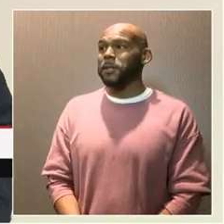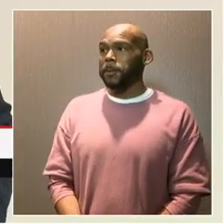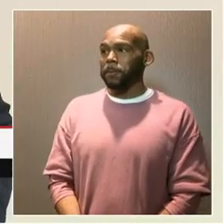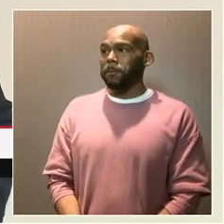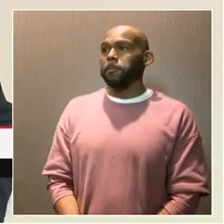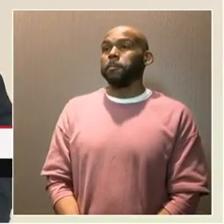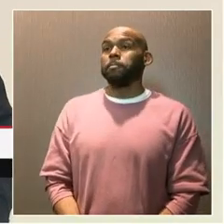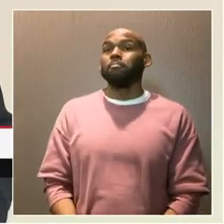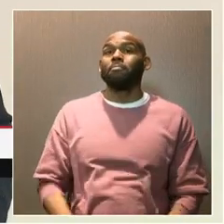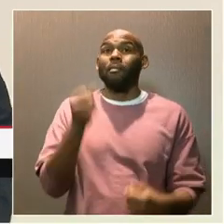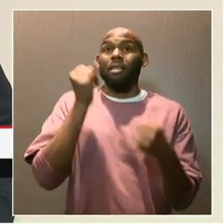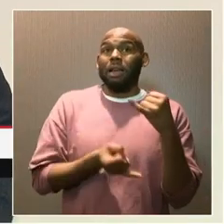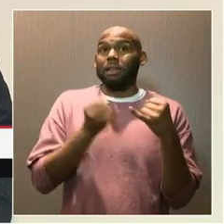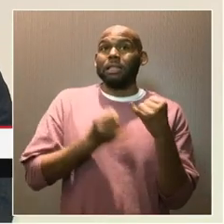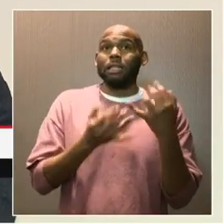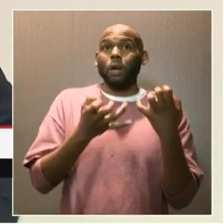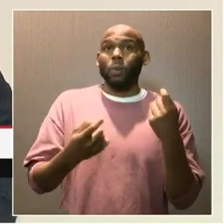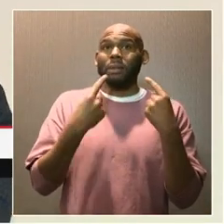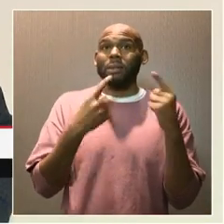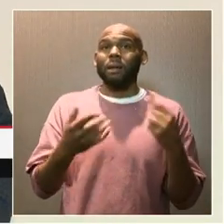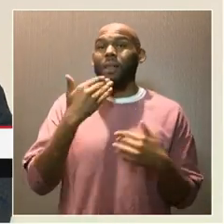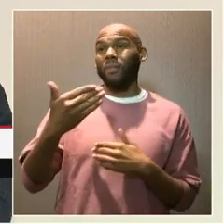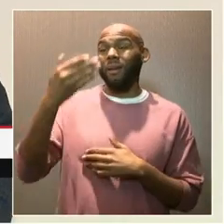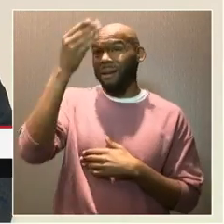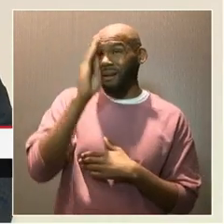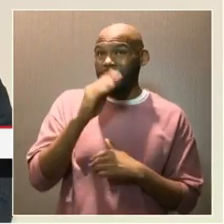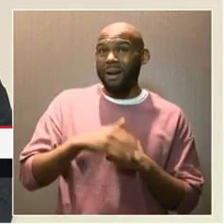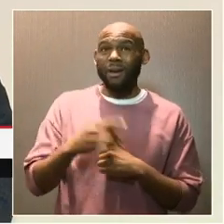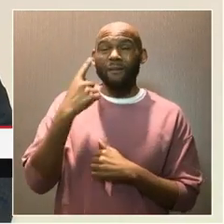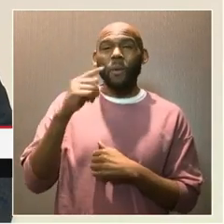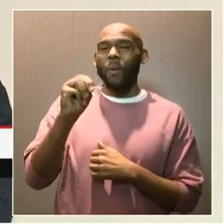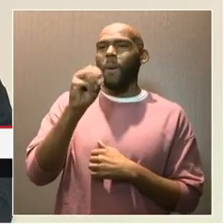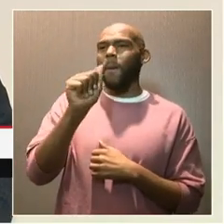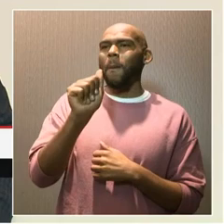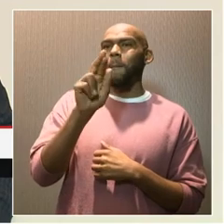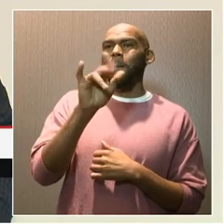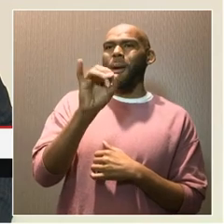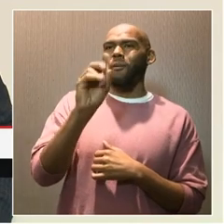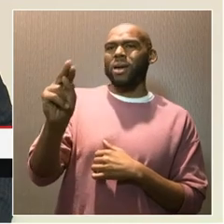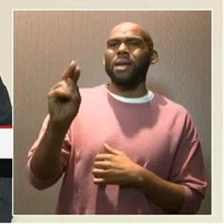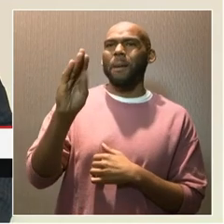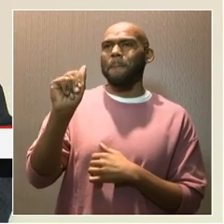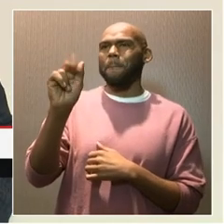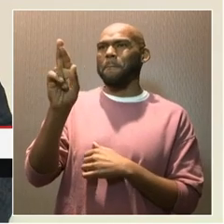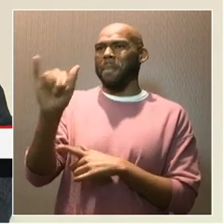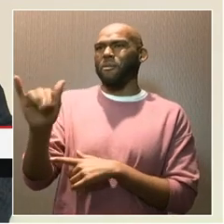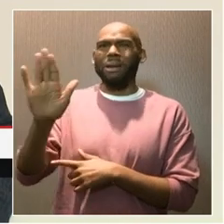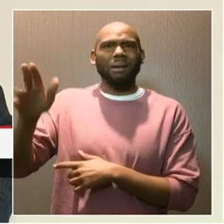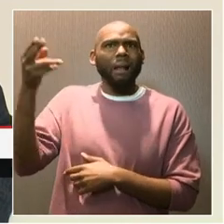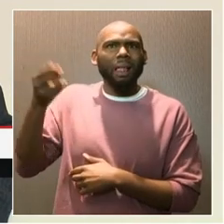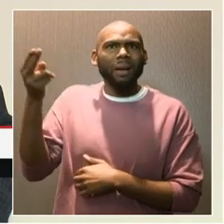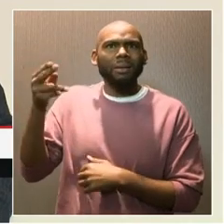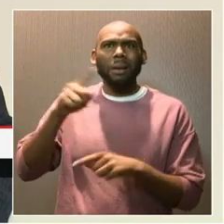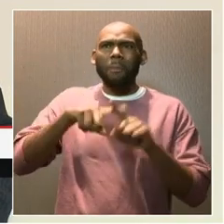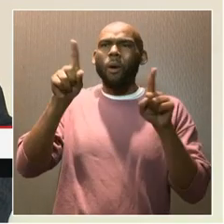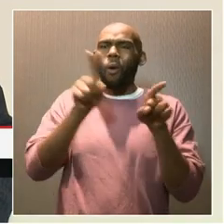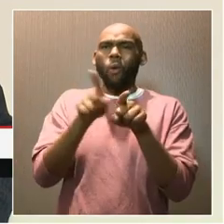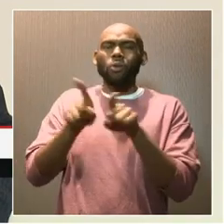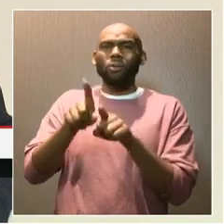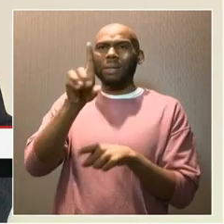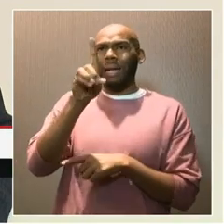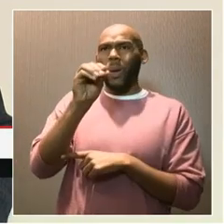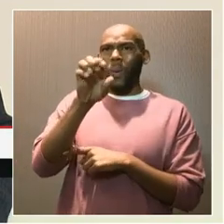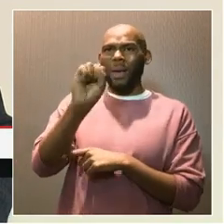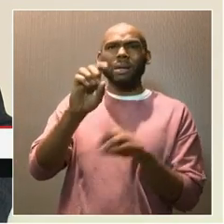And then lastly, I just want to say thank God for Mary and Barry and his legacy, but also thank God for the Department of